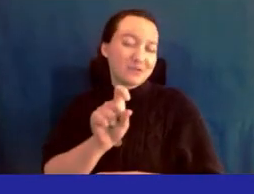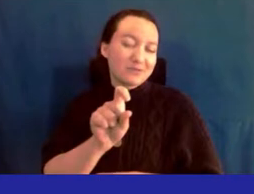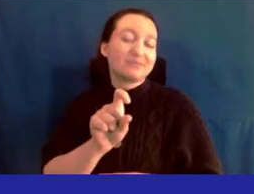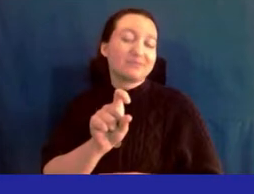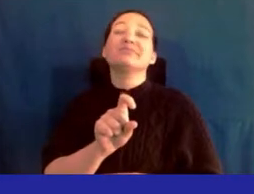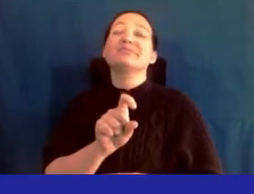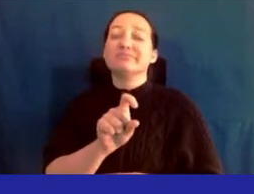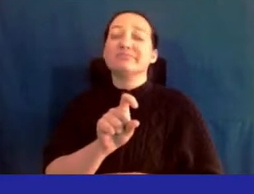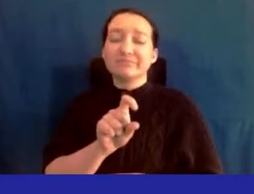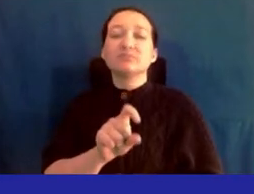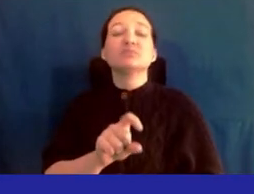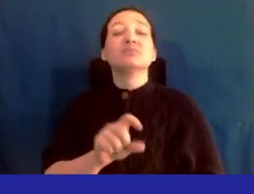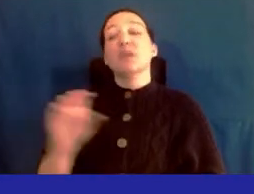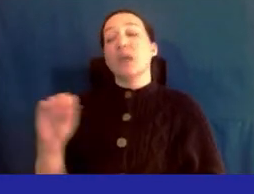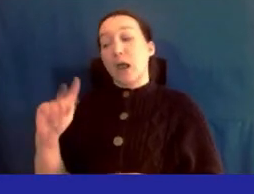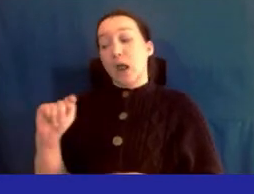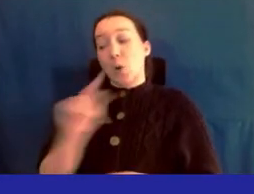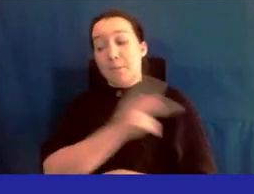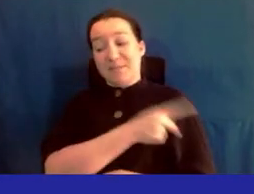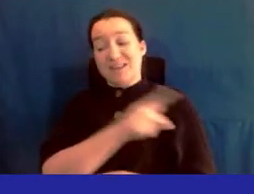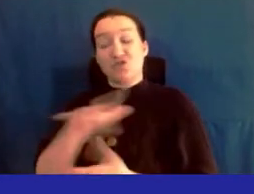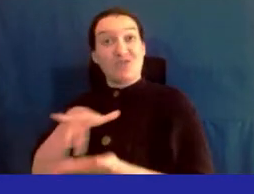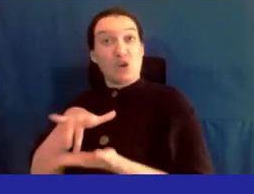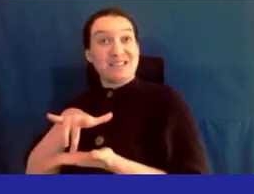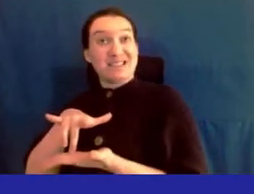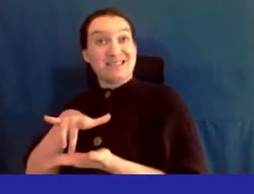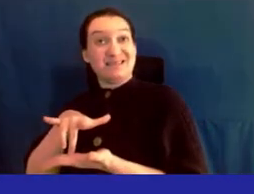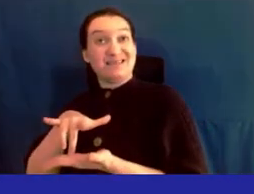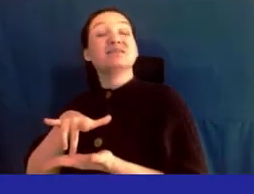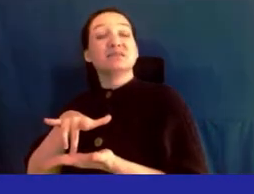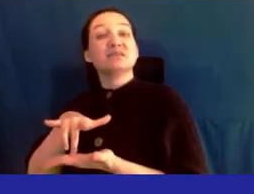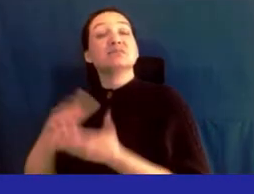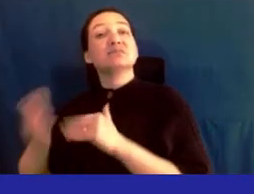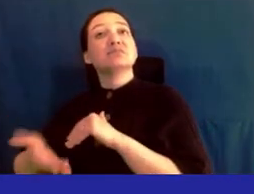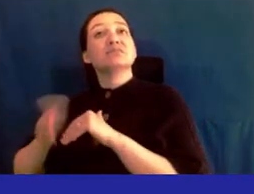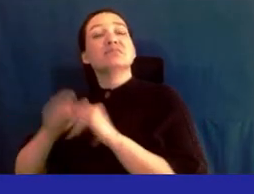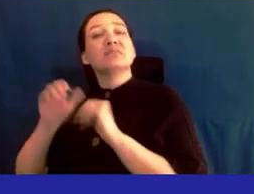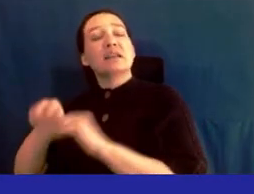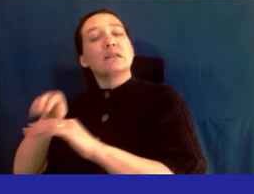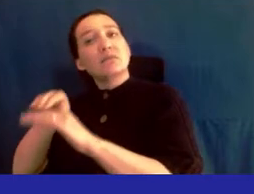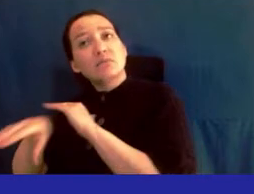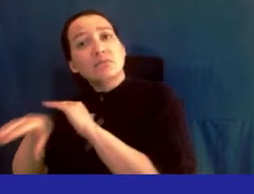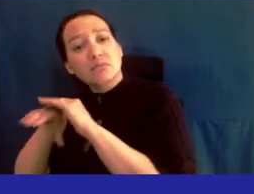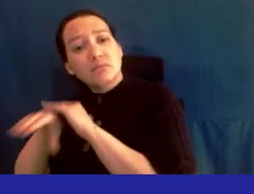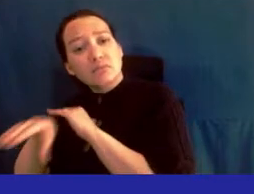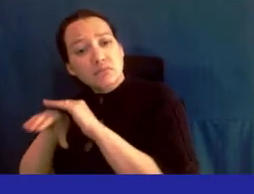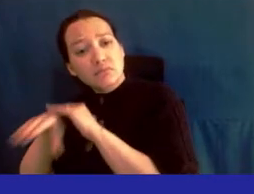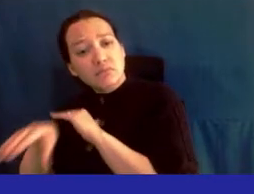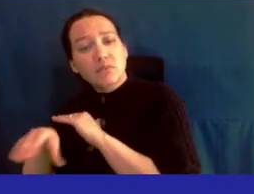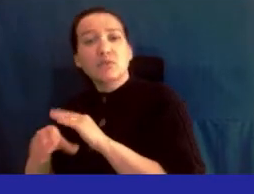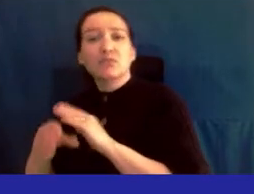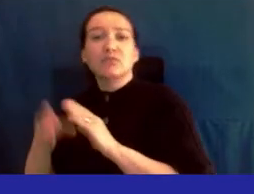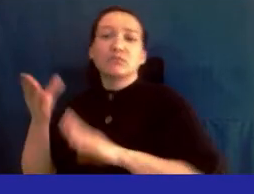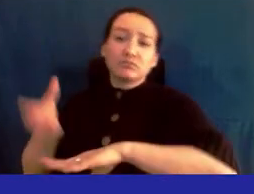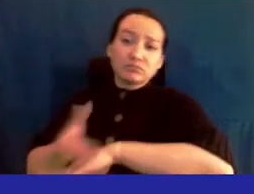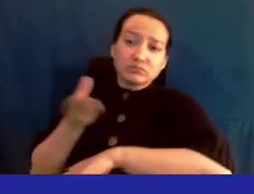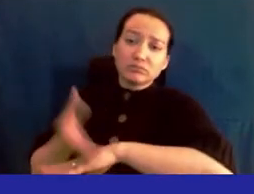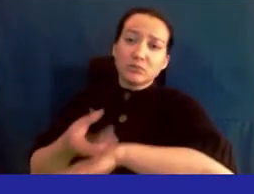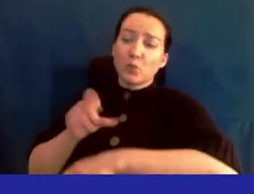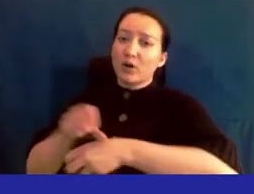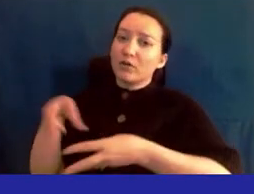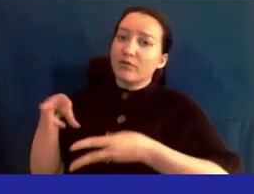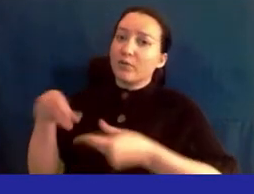the moving of the outpatient pharmacy will enhance patients accessibility and the renovation will improve workflow